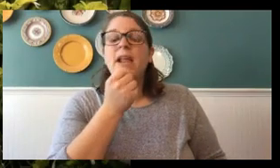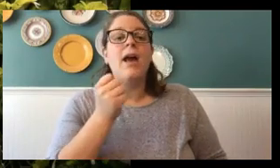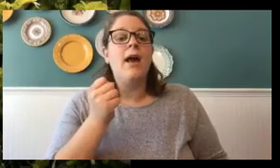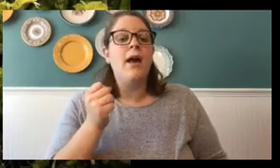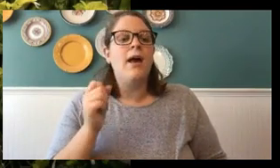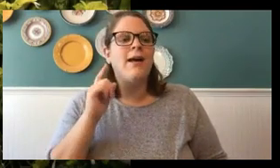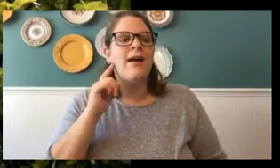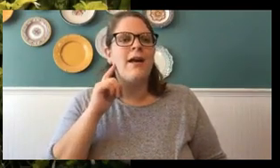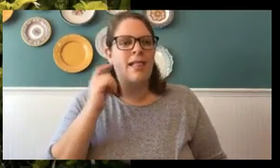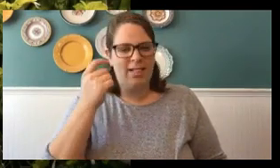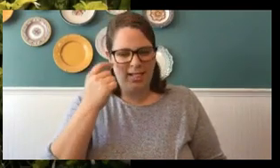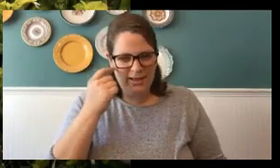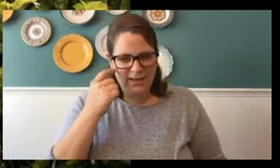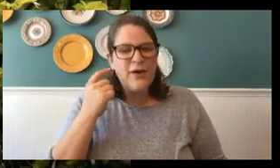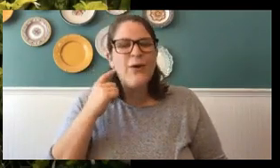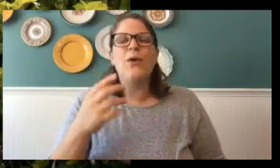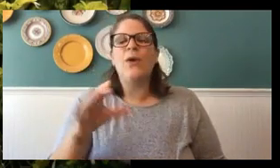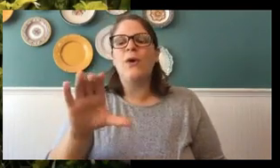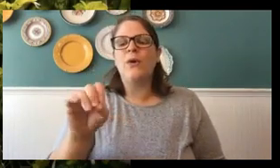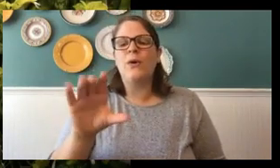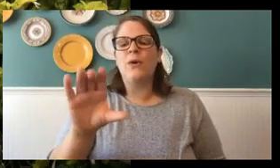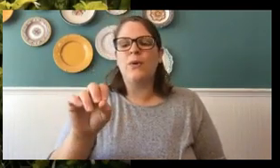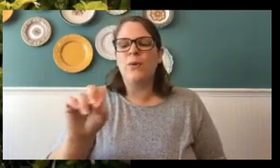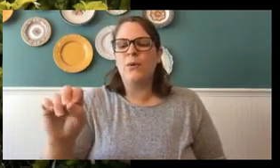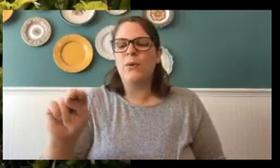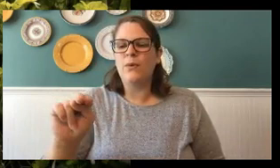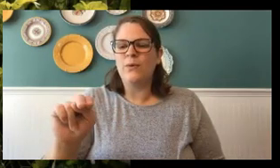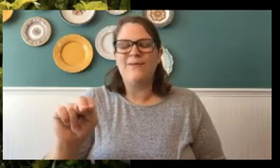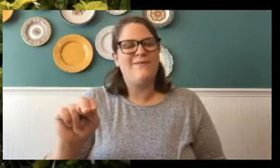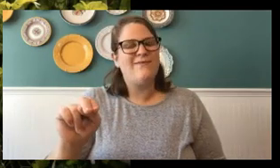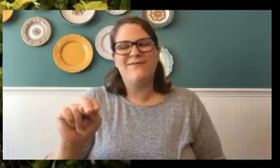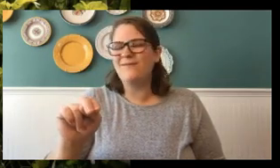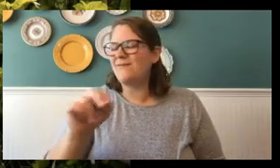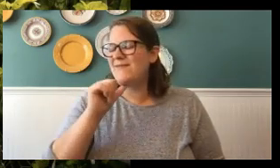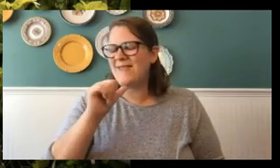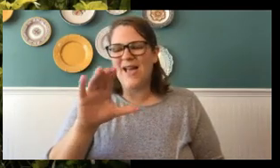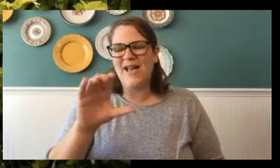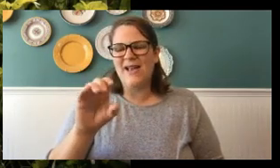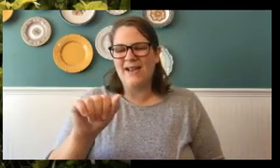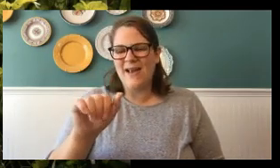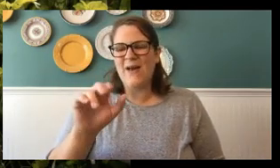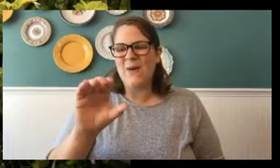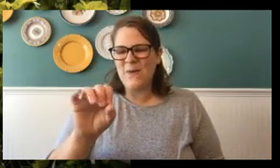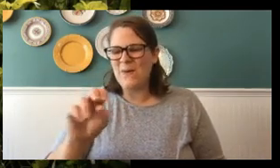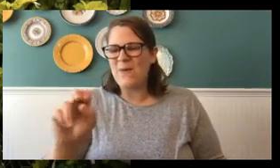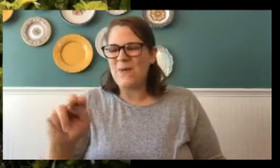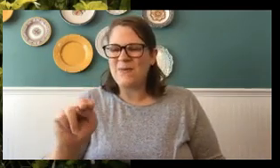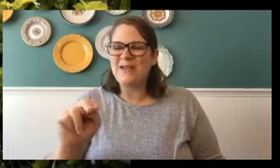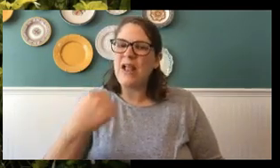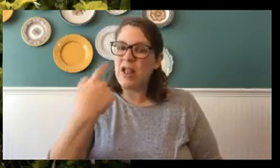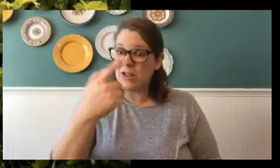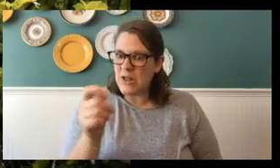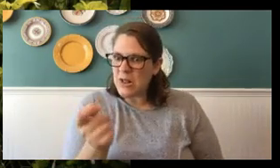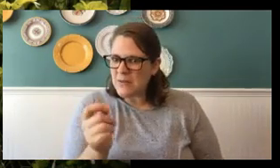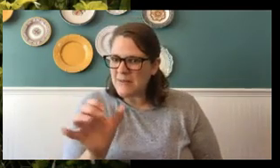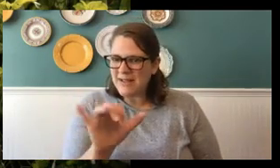Oh, I think I heard cocoon. Well, that's not a cocoon. It kind of looks like a jelly bean, right?